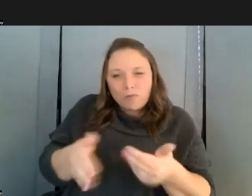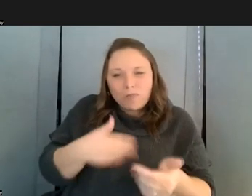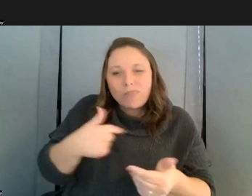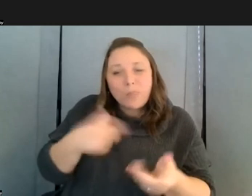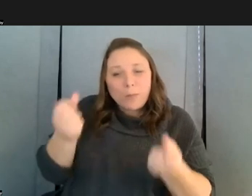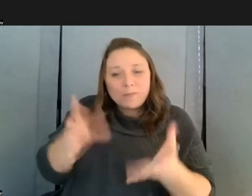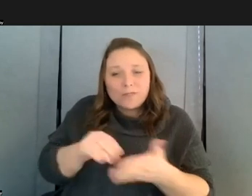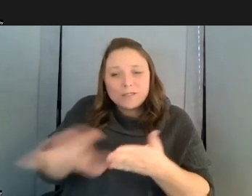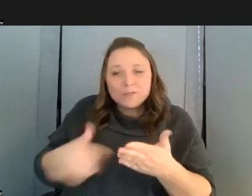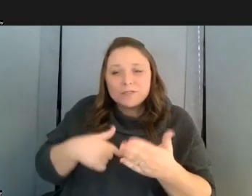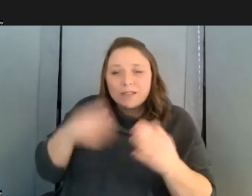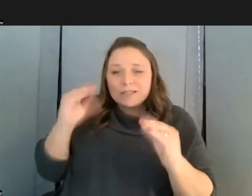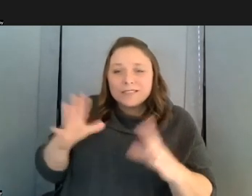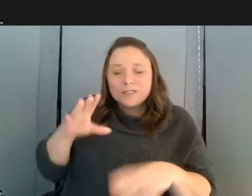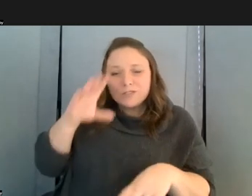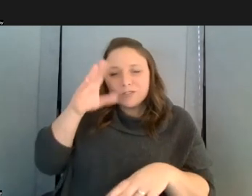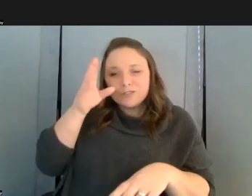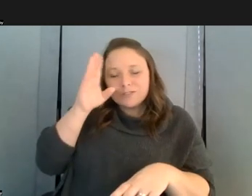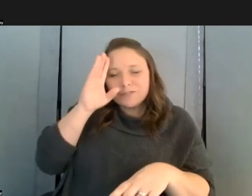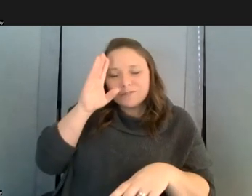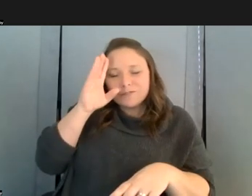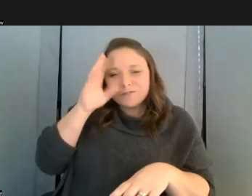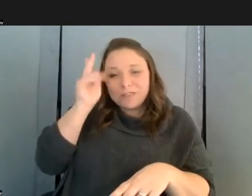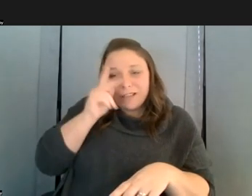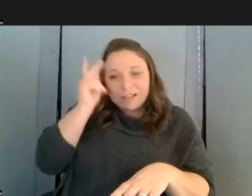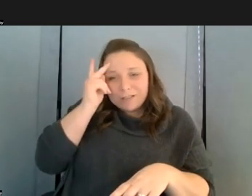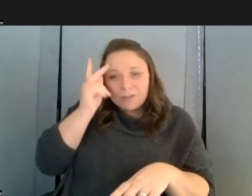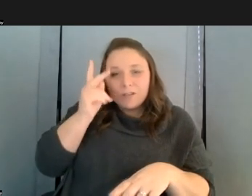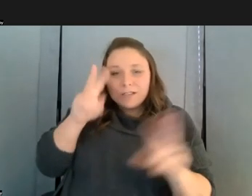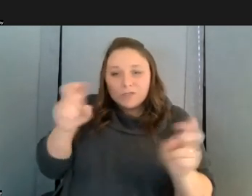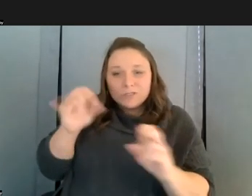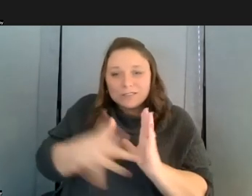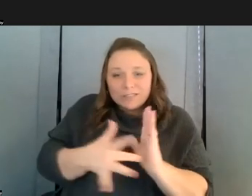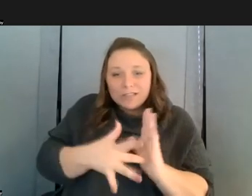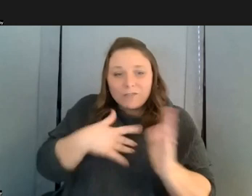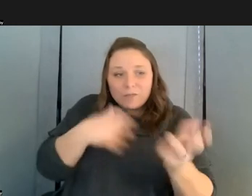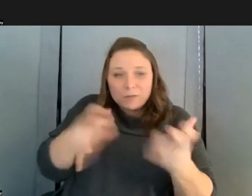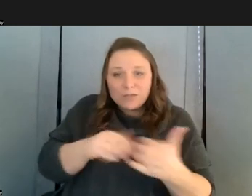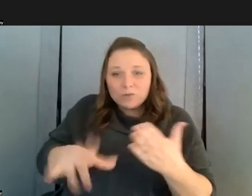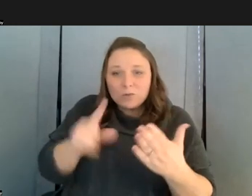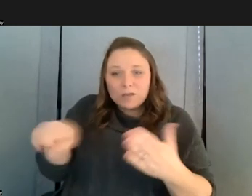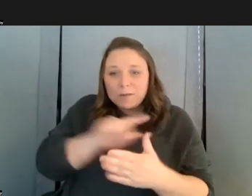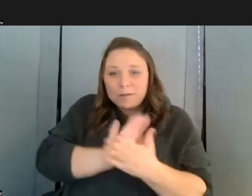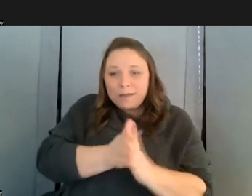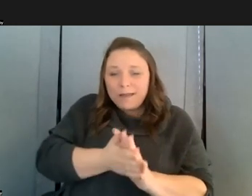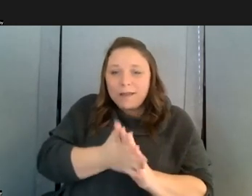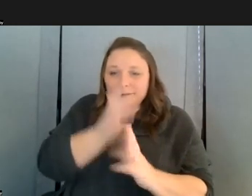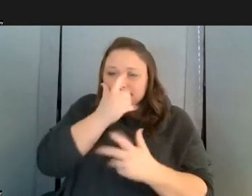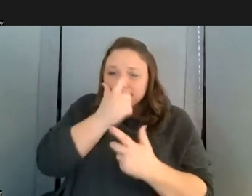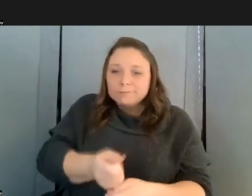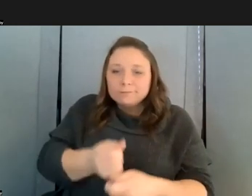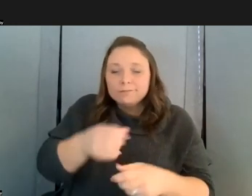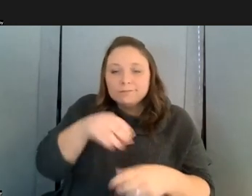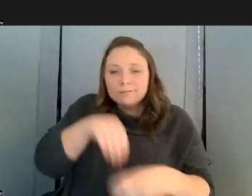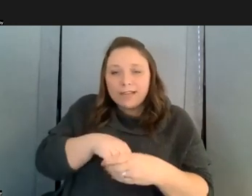teach a philosophical issues of technology class and i have a lot of students who've gotten increasingly interested in automation and and workers